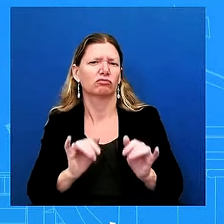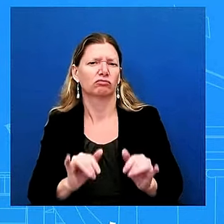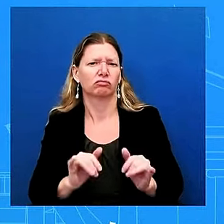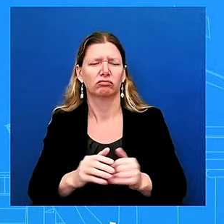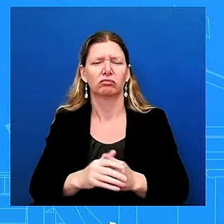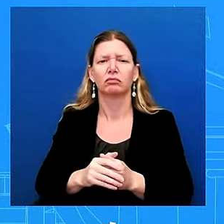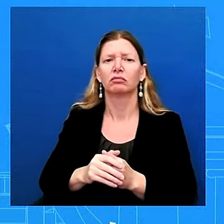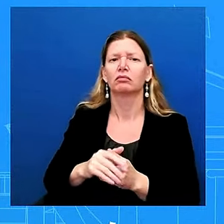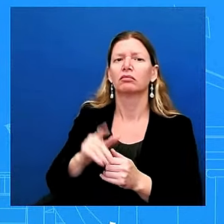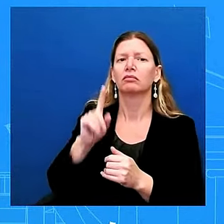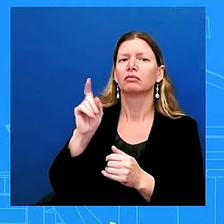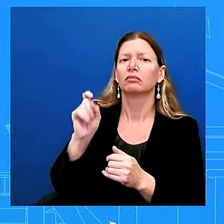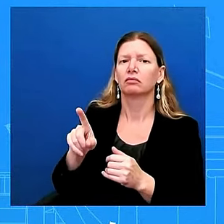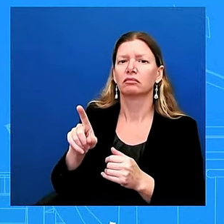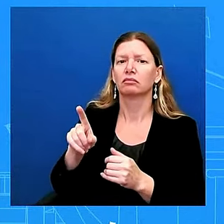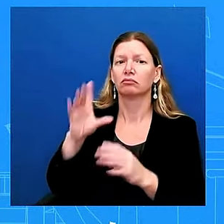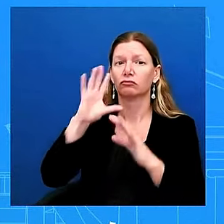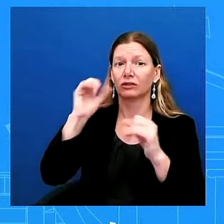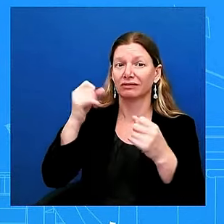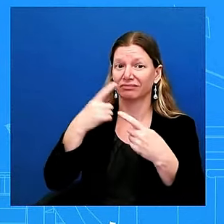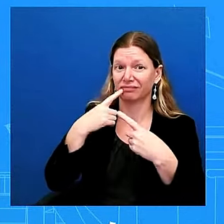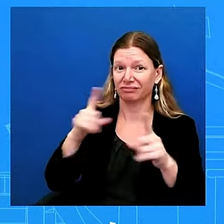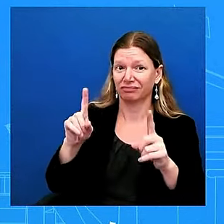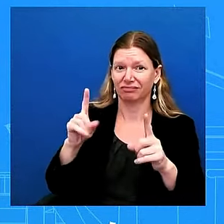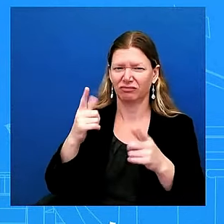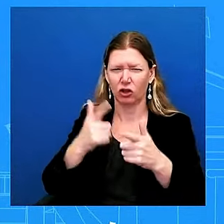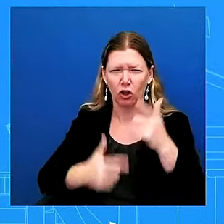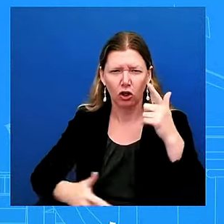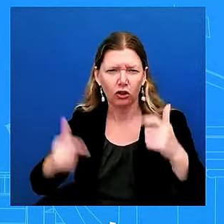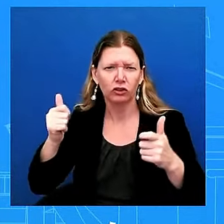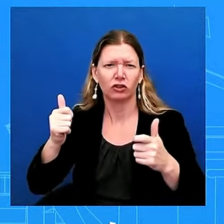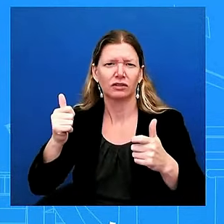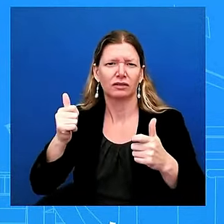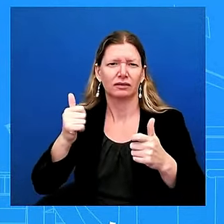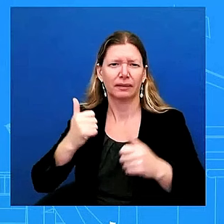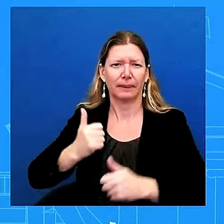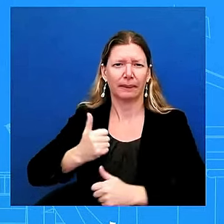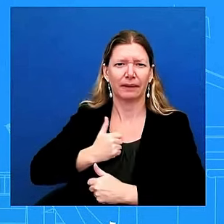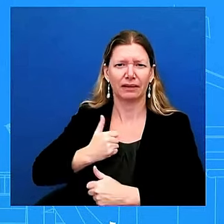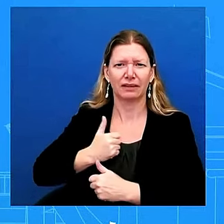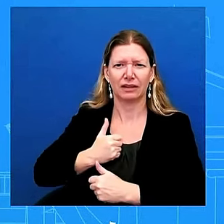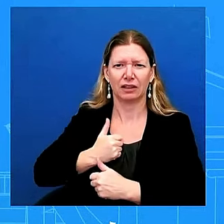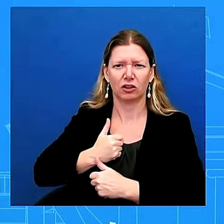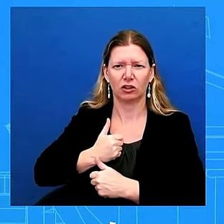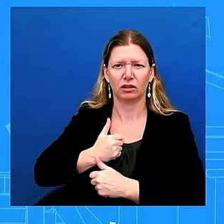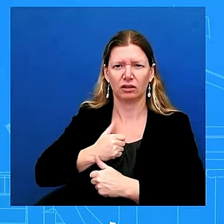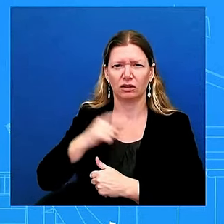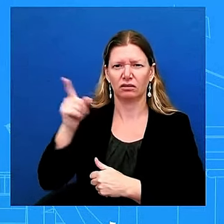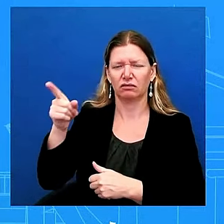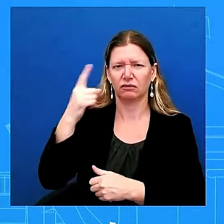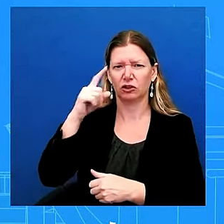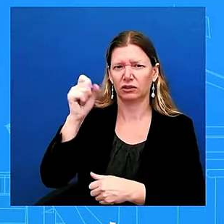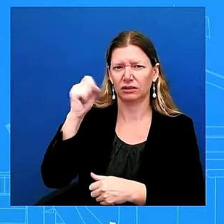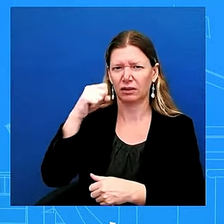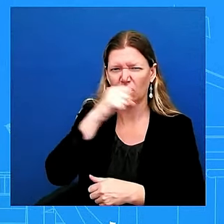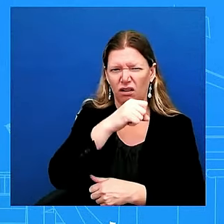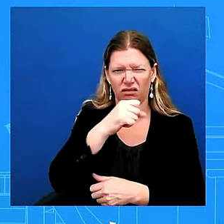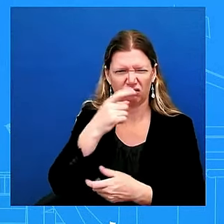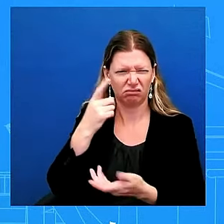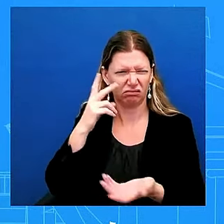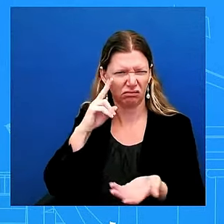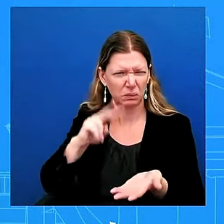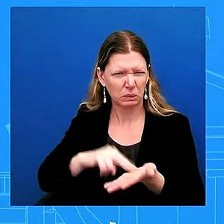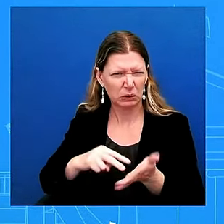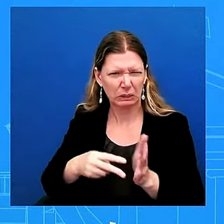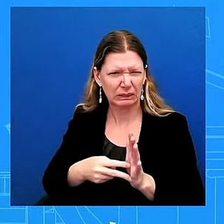what is kind of the what was the purpose of this what was his thinking and is this intended to i mean what was the message he was sending with